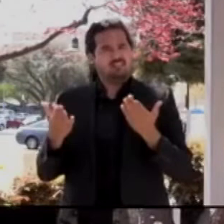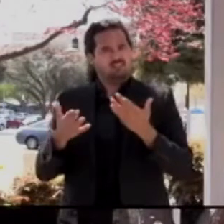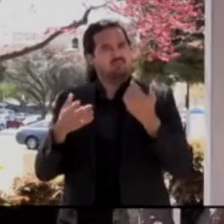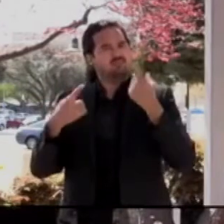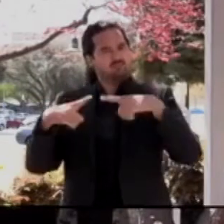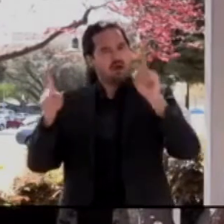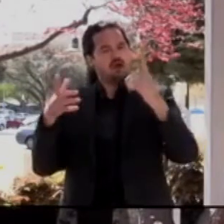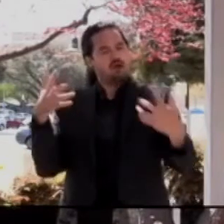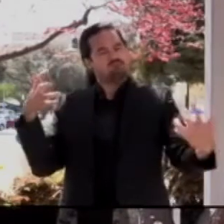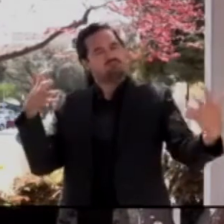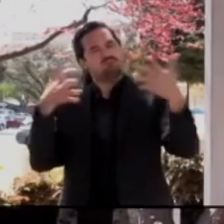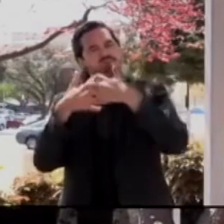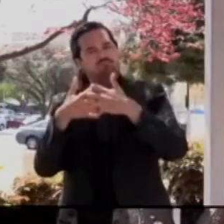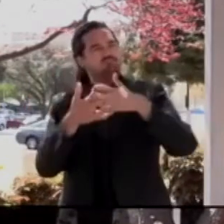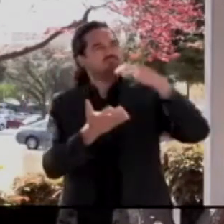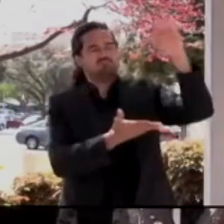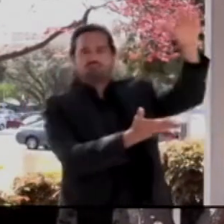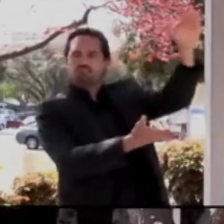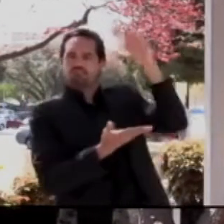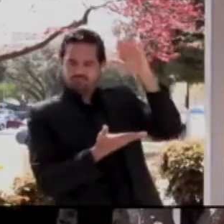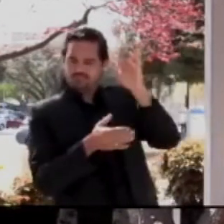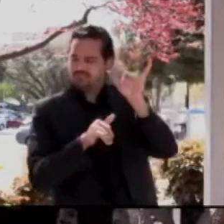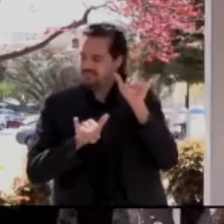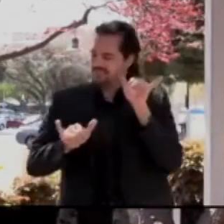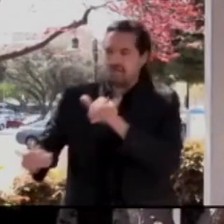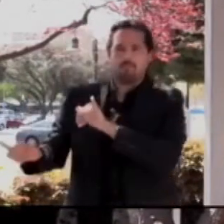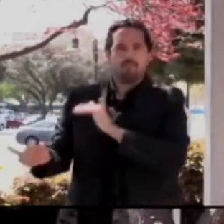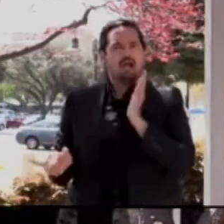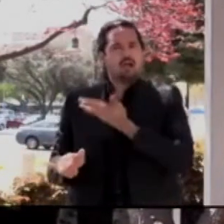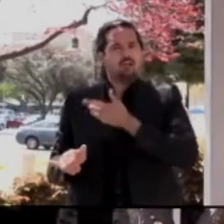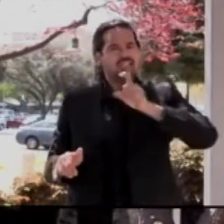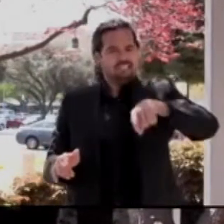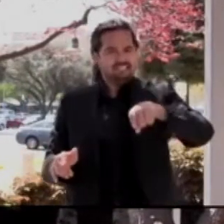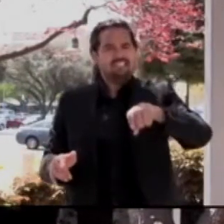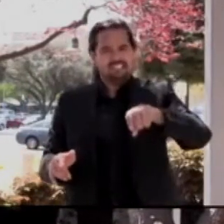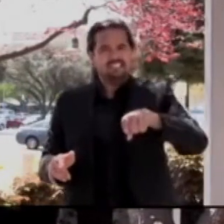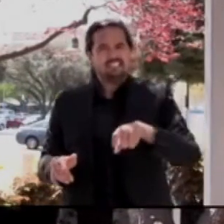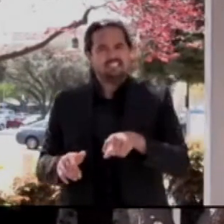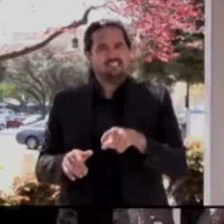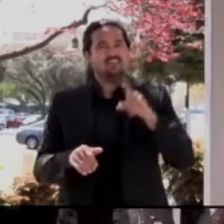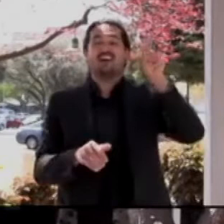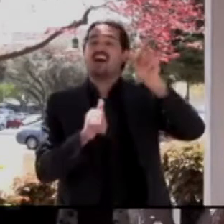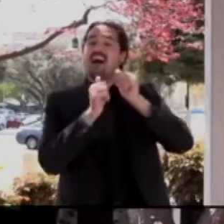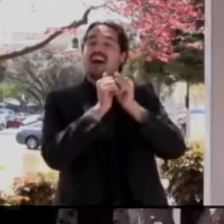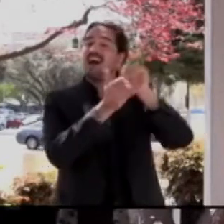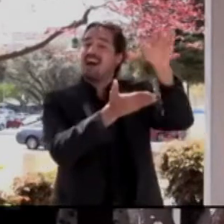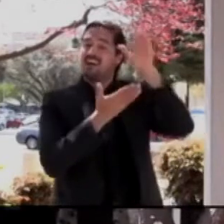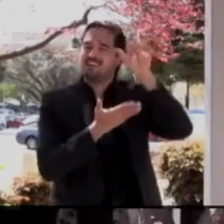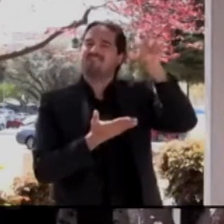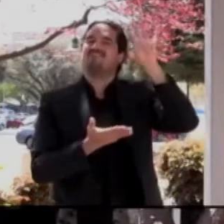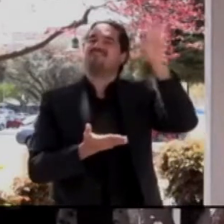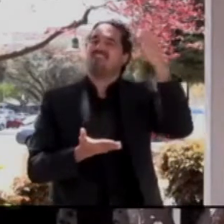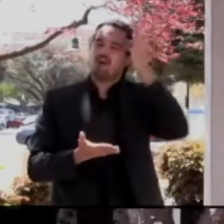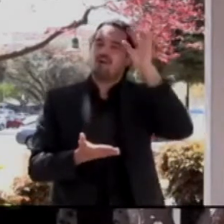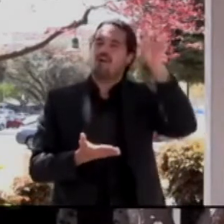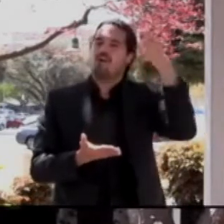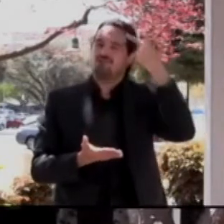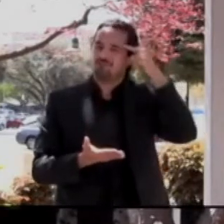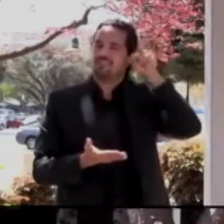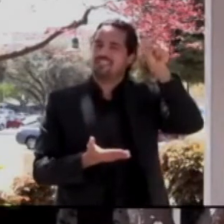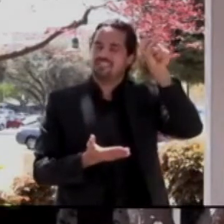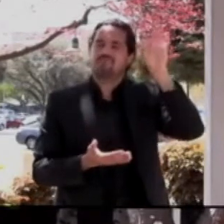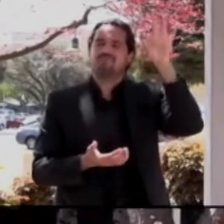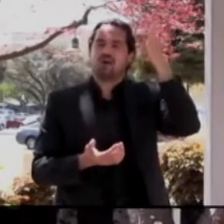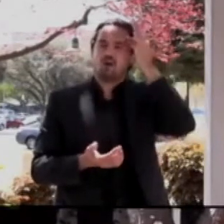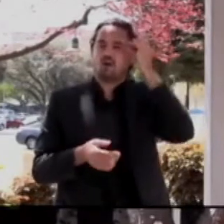And again, these are federal allocations directly because of our federally qualified centers that we have, and we do have a